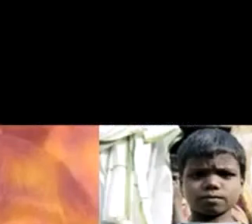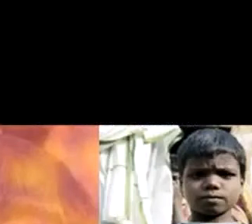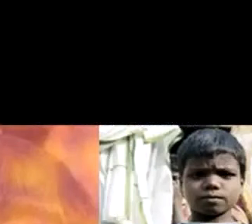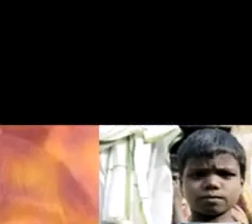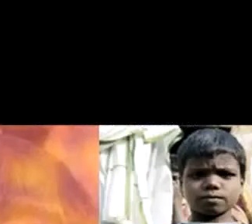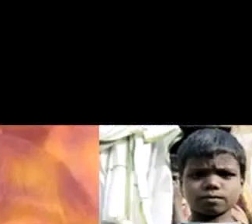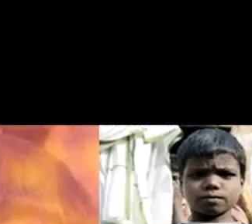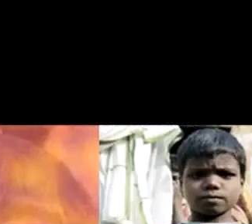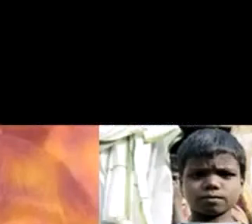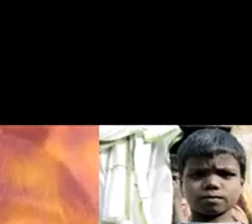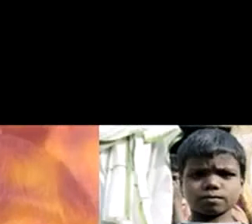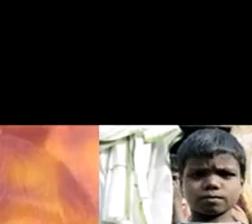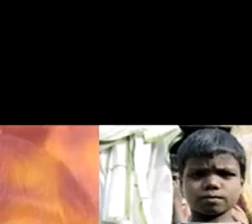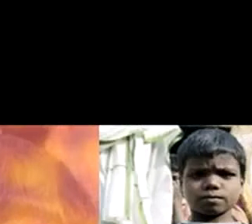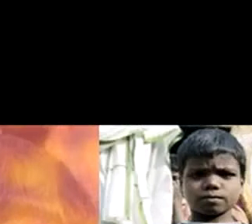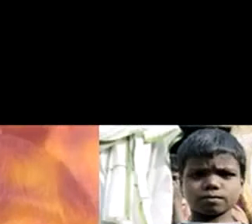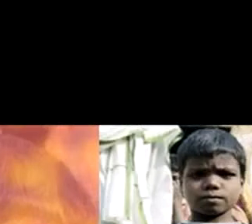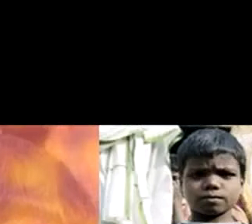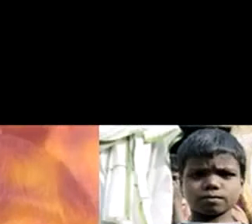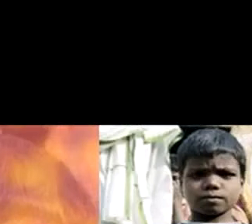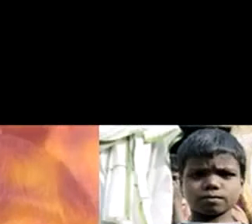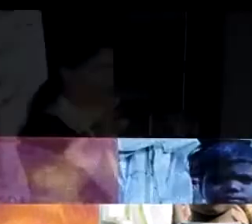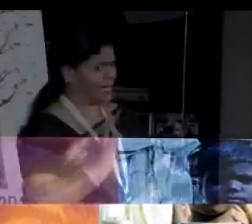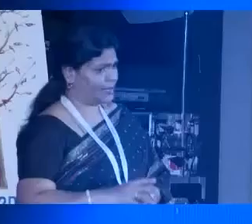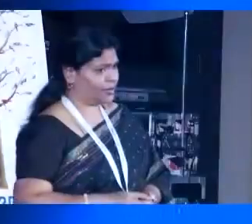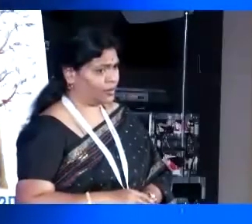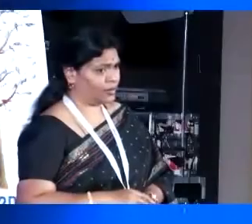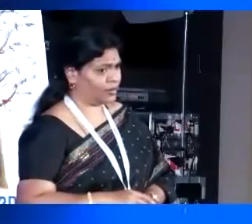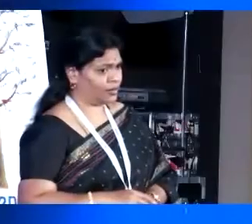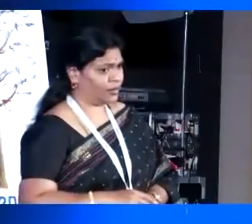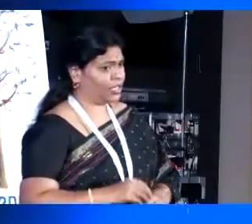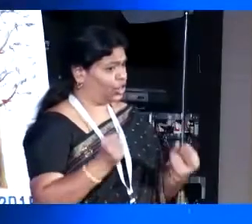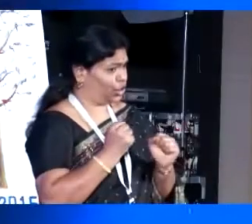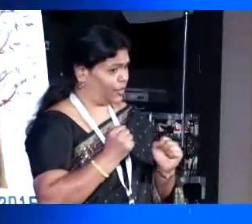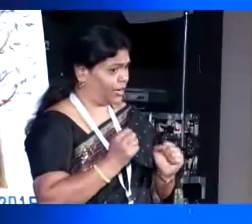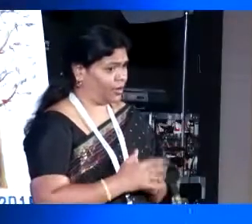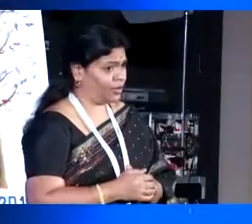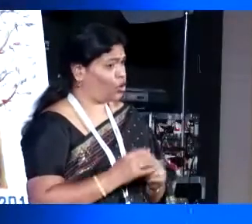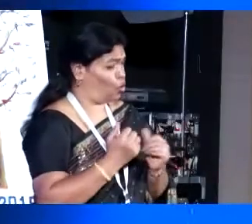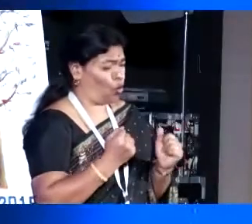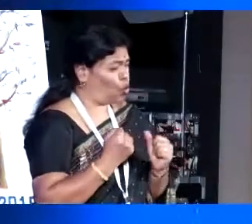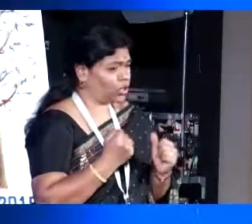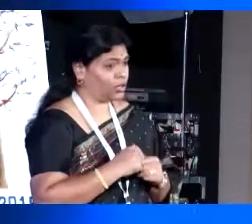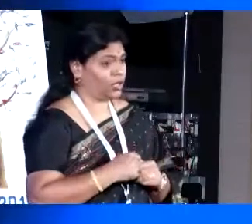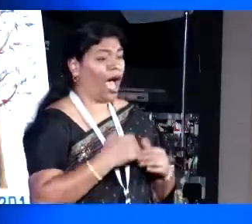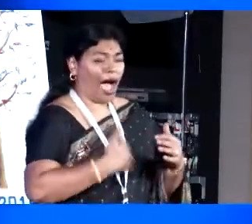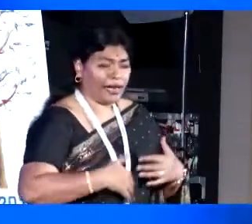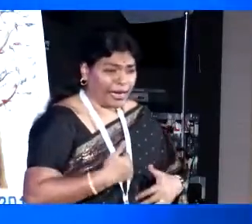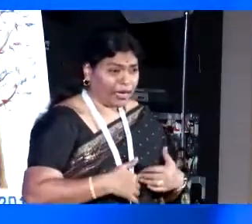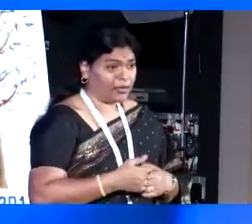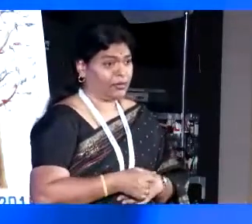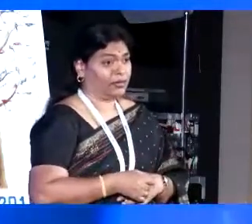hopeless, shivering, cold, hungry,